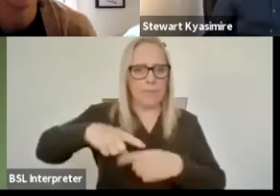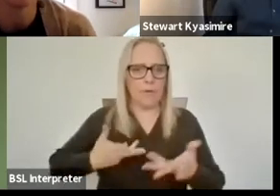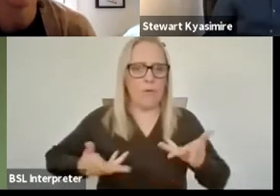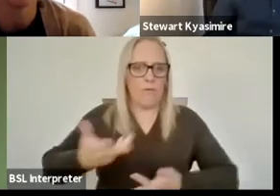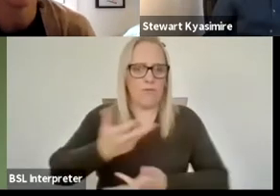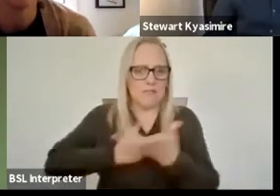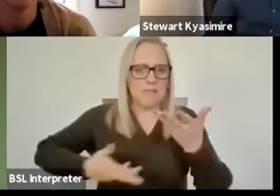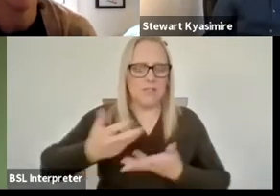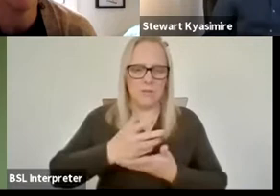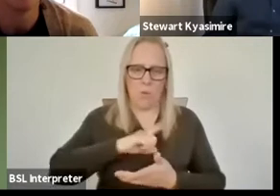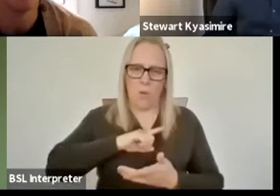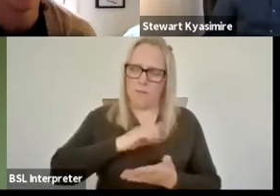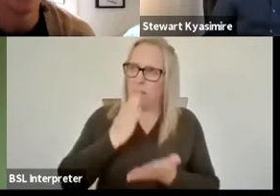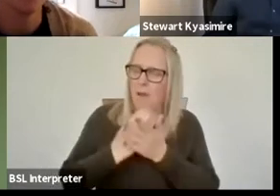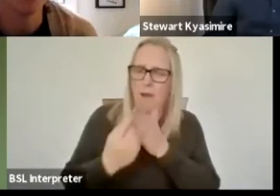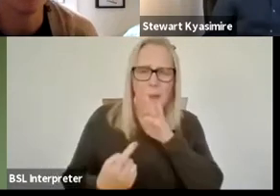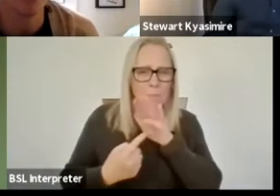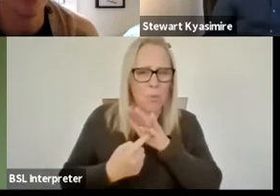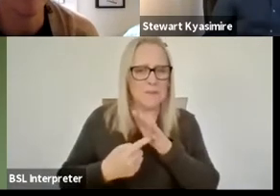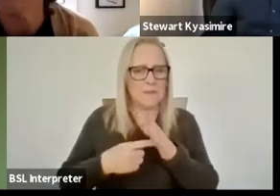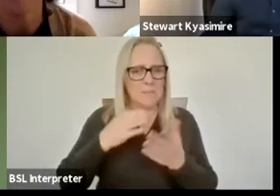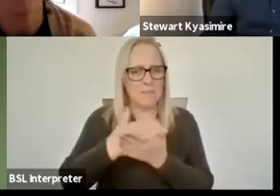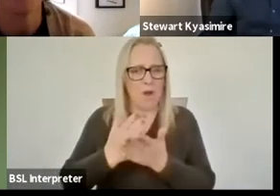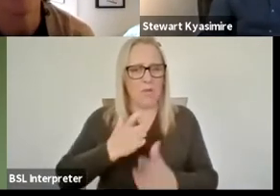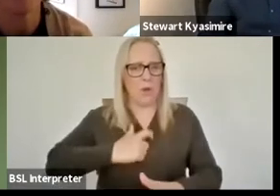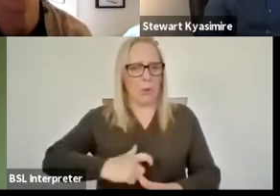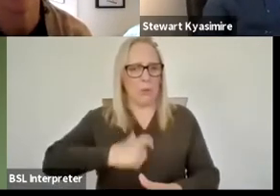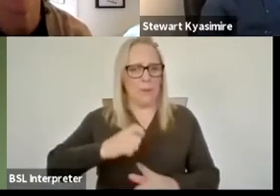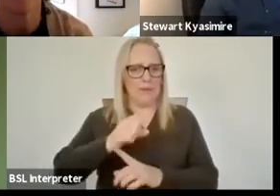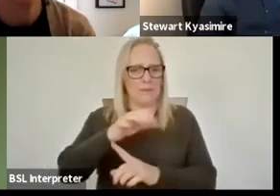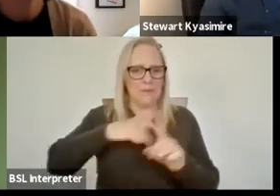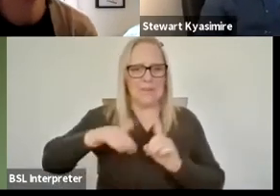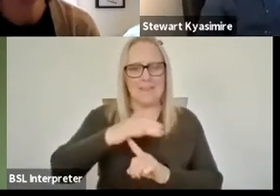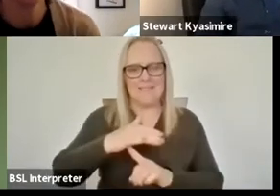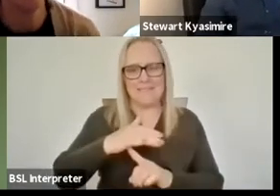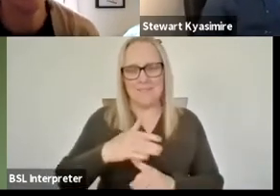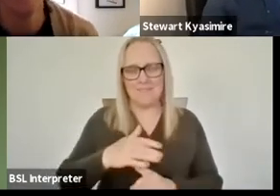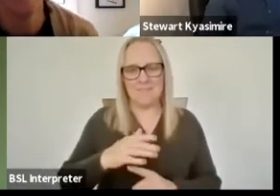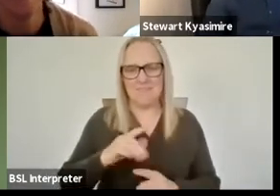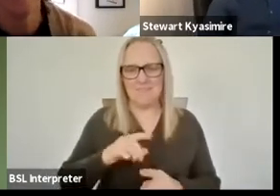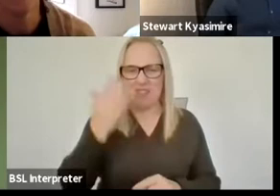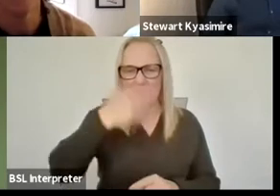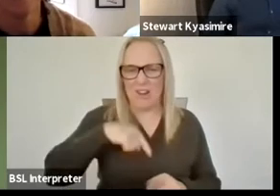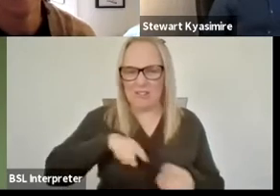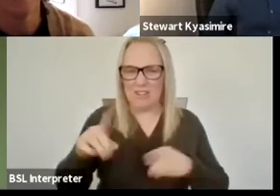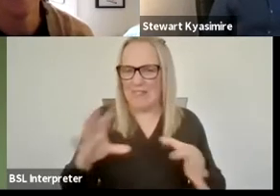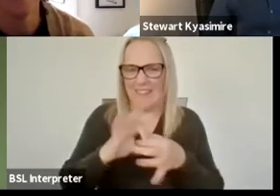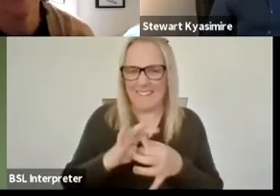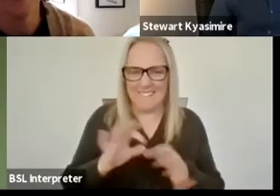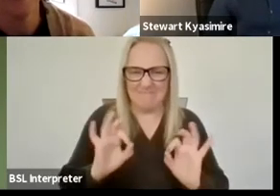societies uh so that also popped into my mind and yeah i haven't made those two come together thank you one